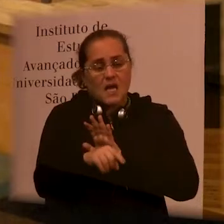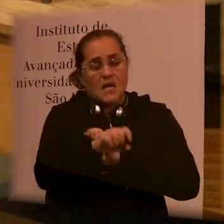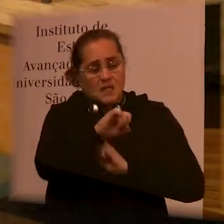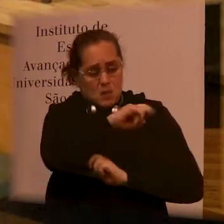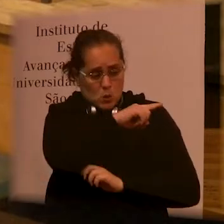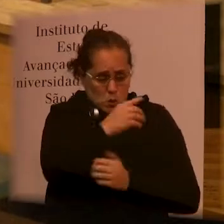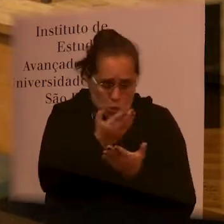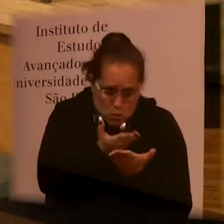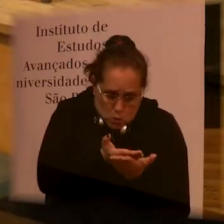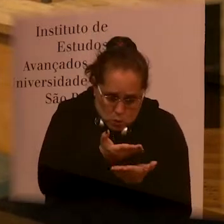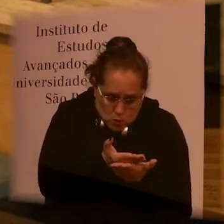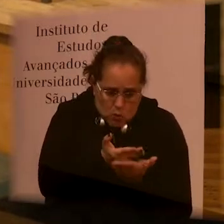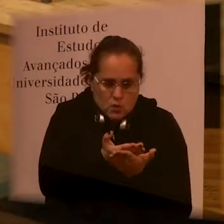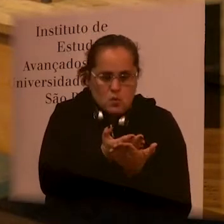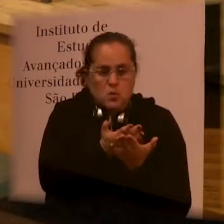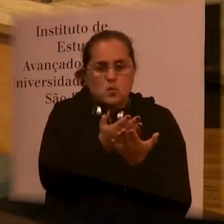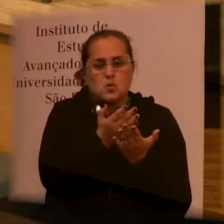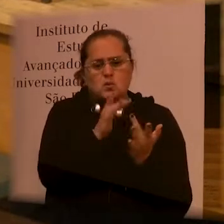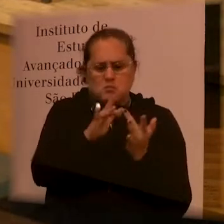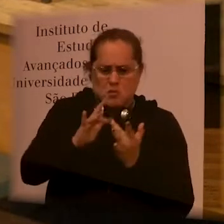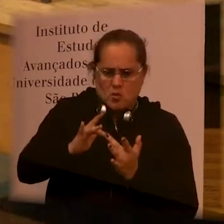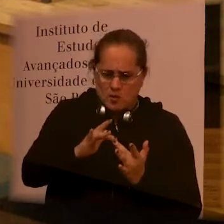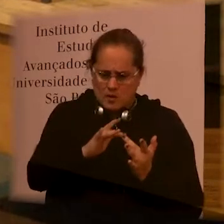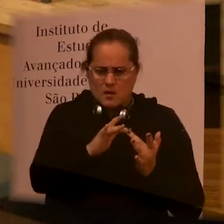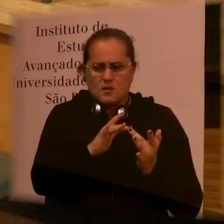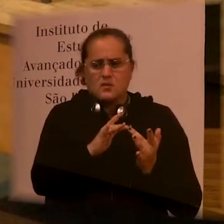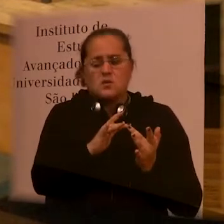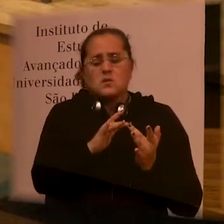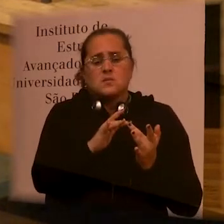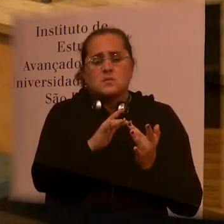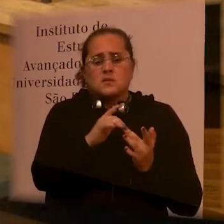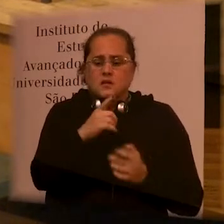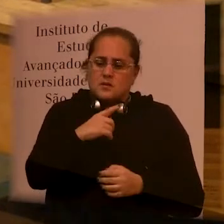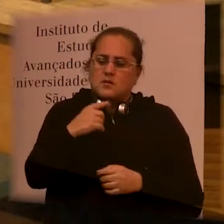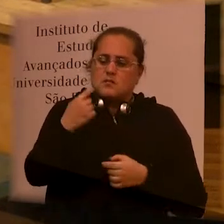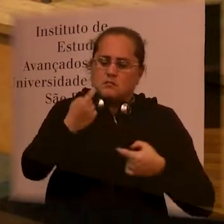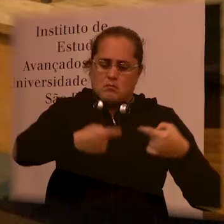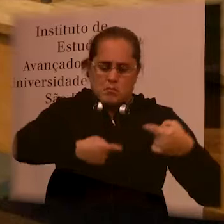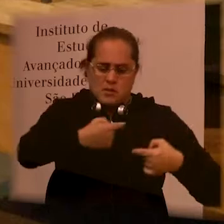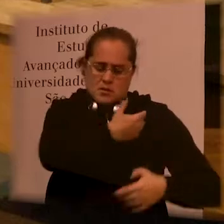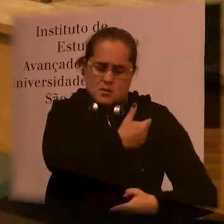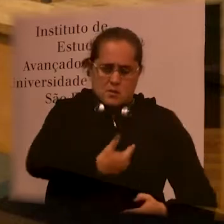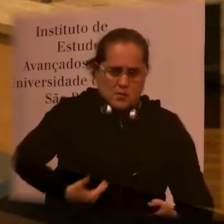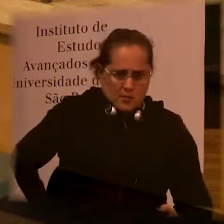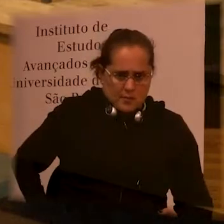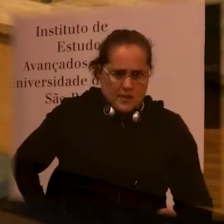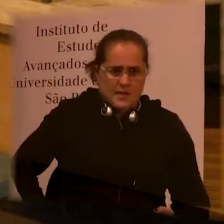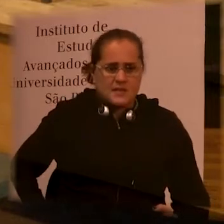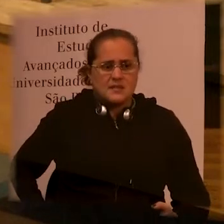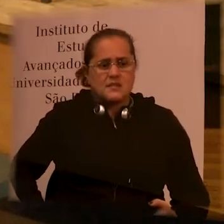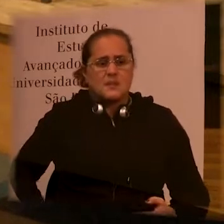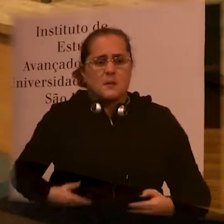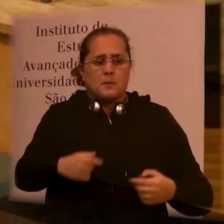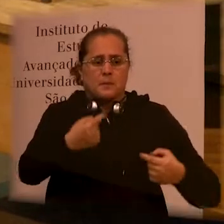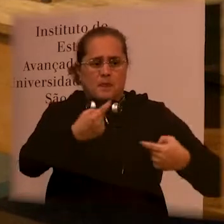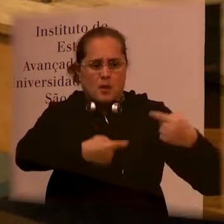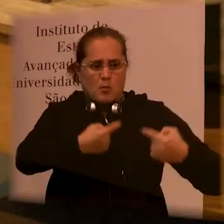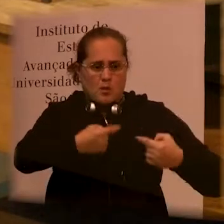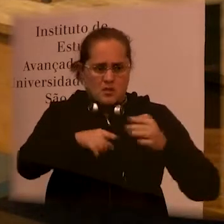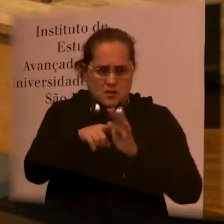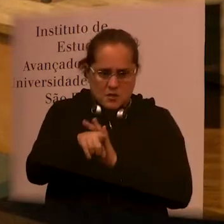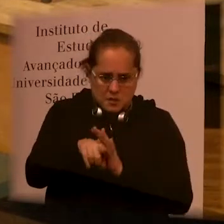In your studies, and due to the context that you have with public